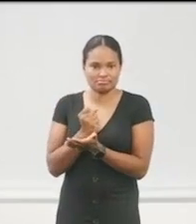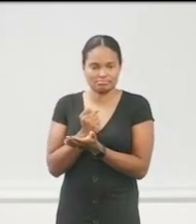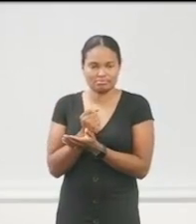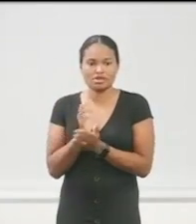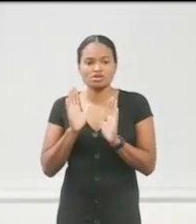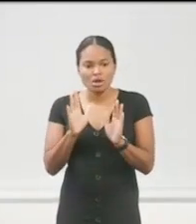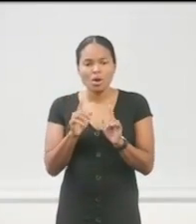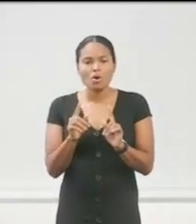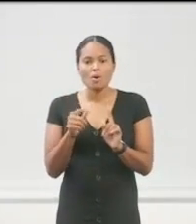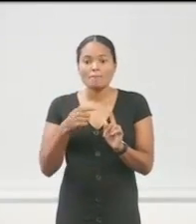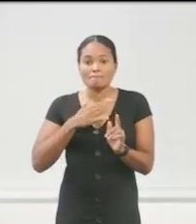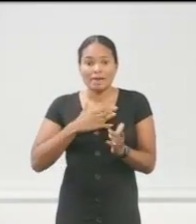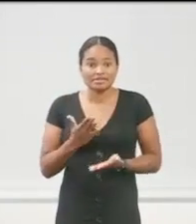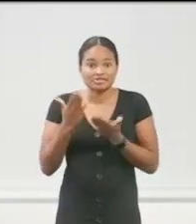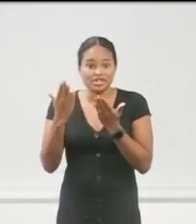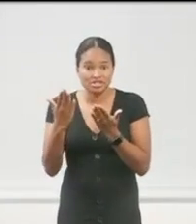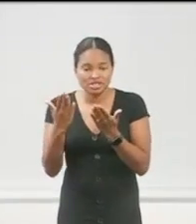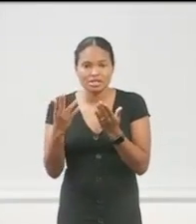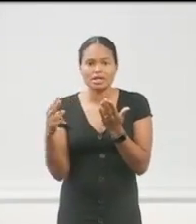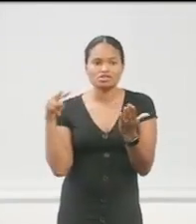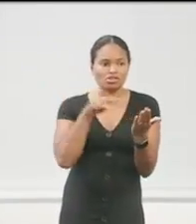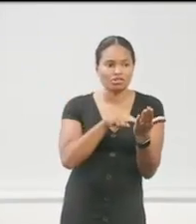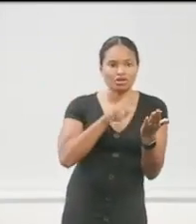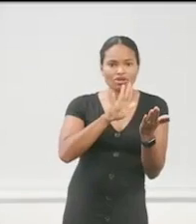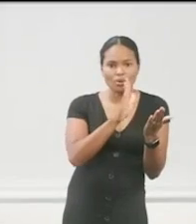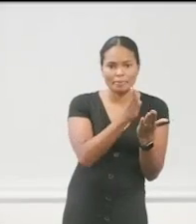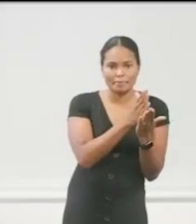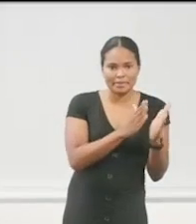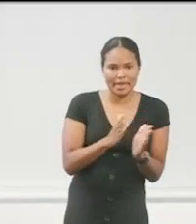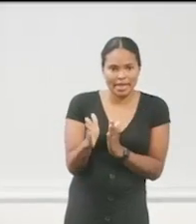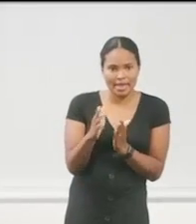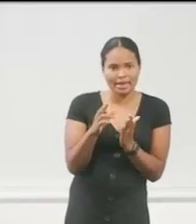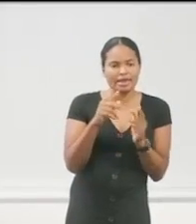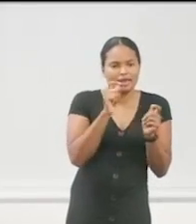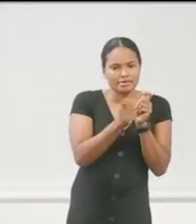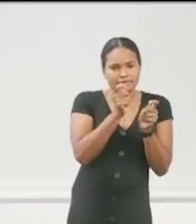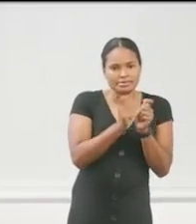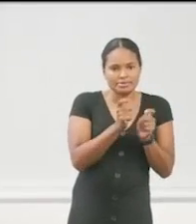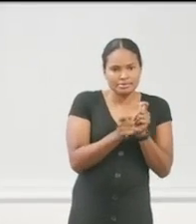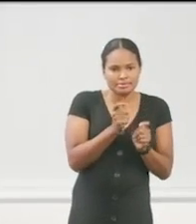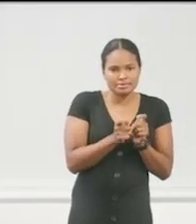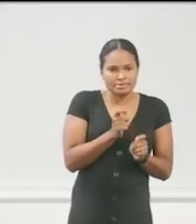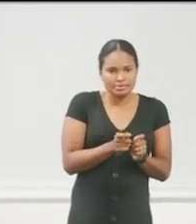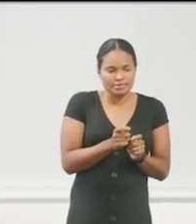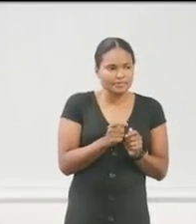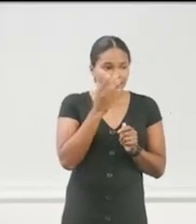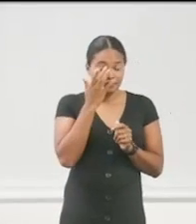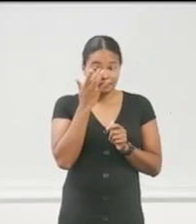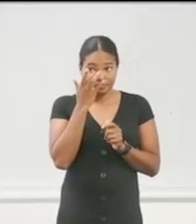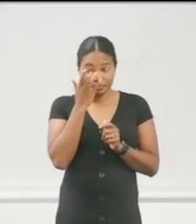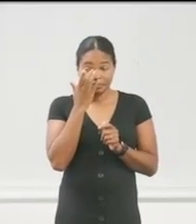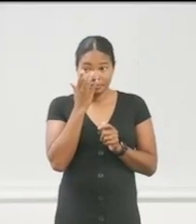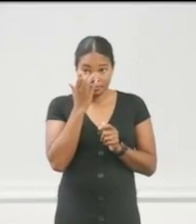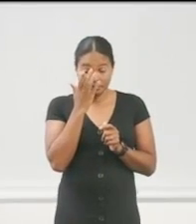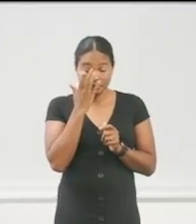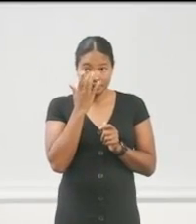at your plan. Don't take the whole plan. How do you eat an elephant? One bite at a time. Just take it and look. Take it and look. Eat a